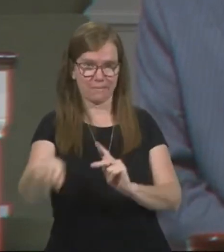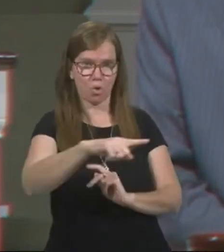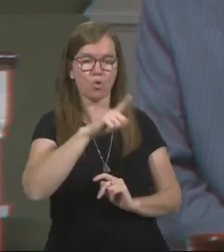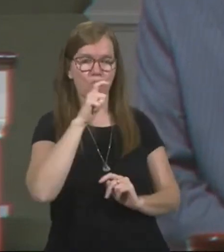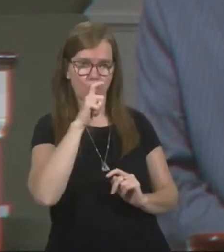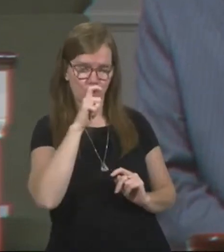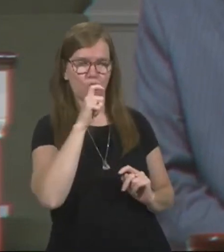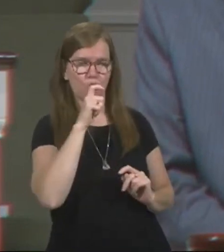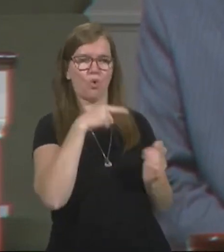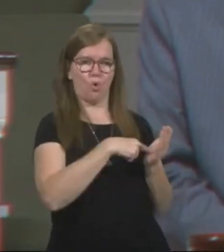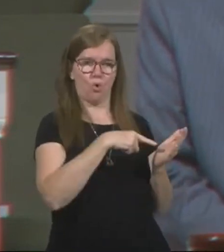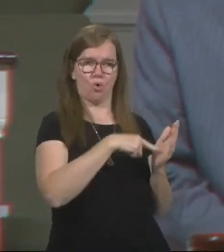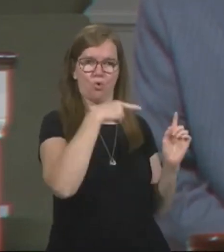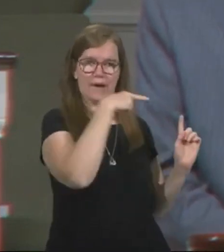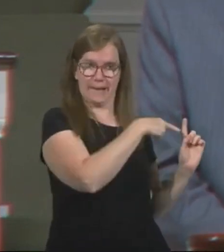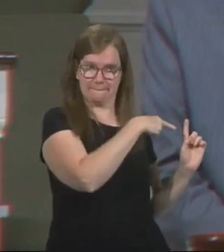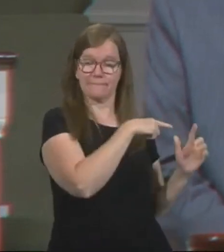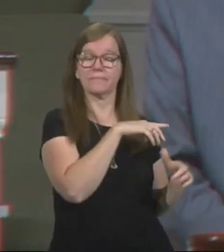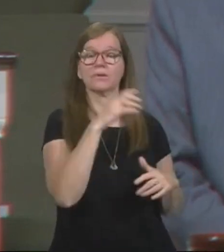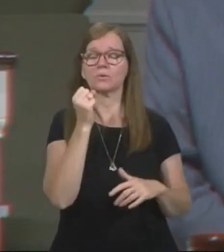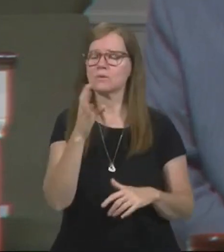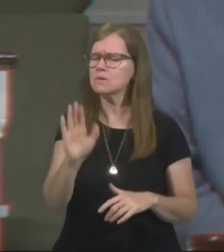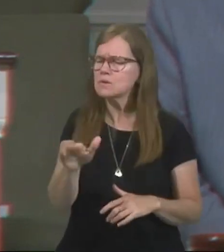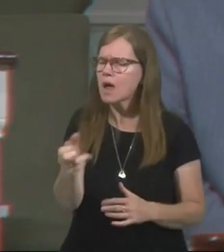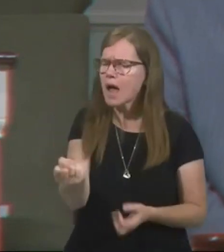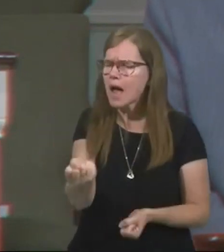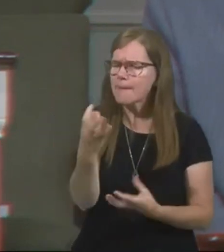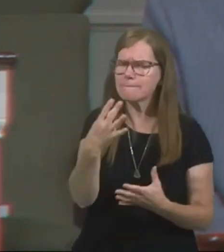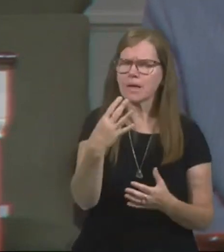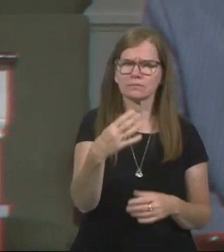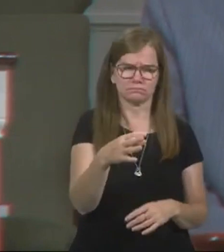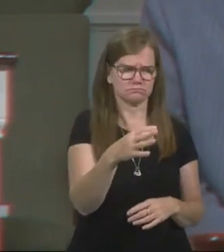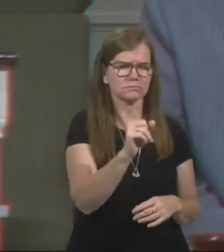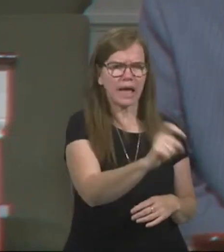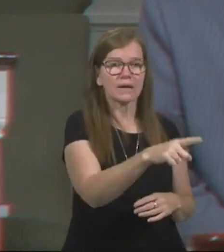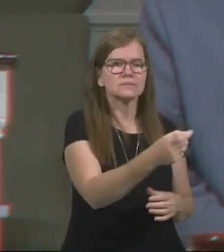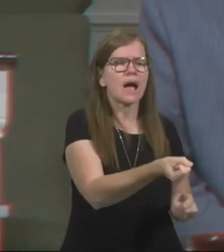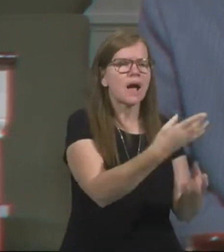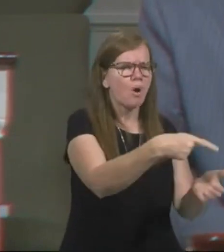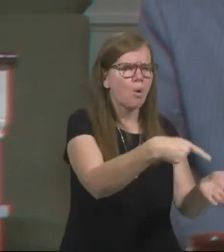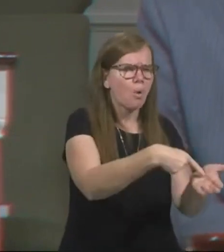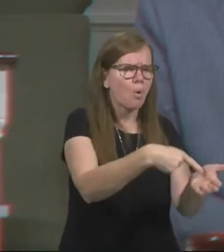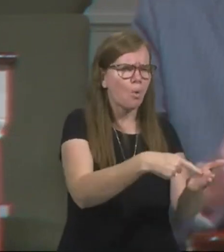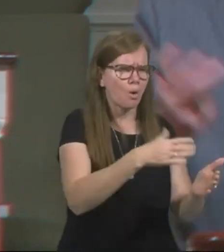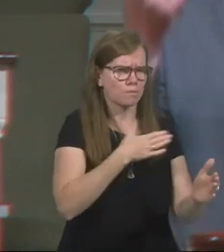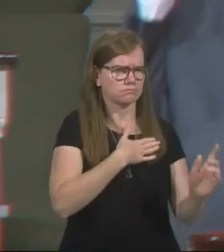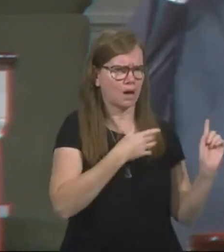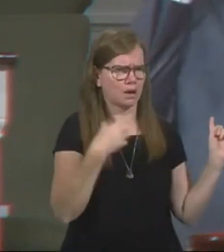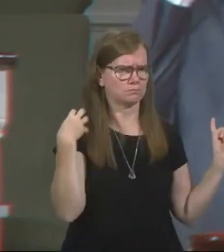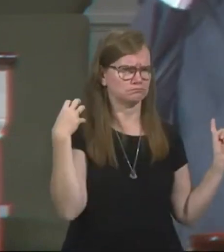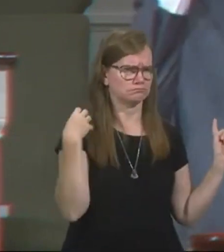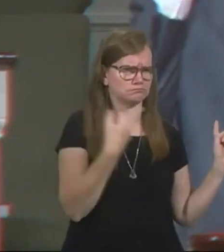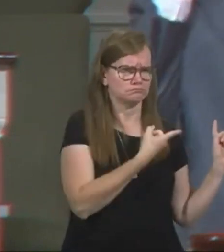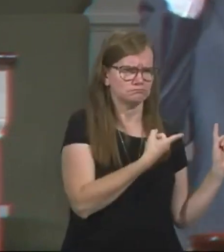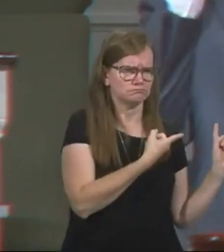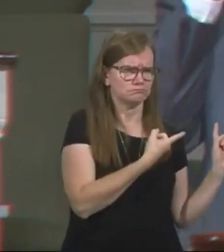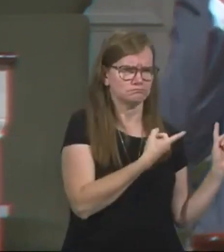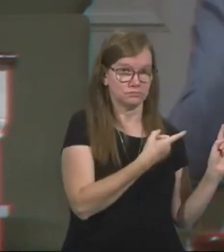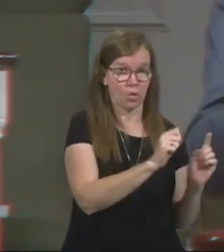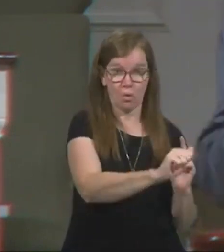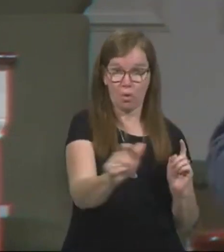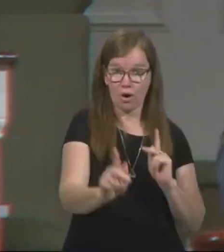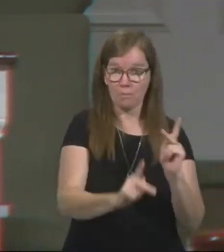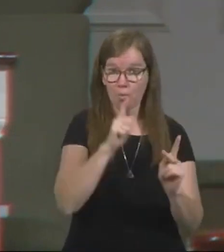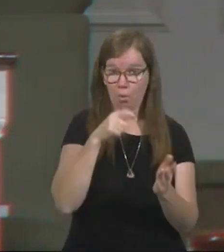said unto the first, how much owe us thou to my Lord? So this is his plan. He calls everybody who owes his boss